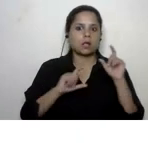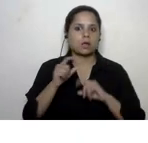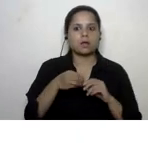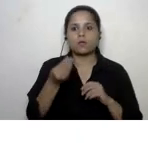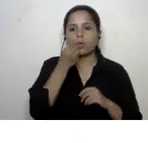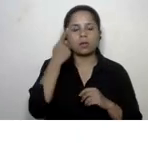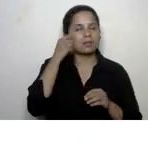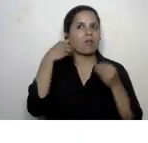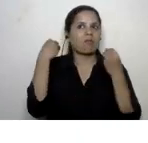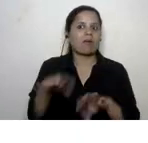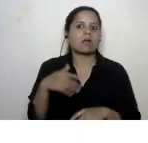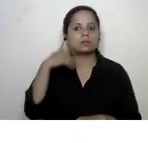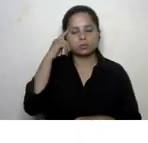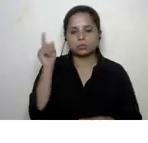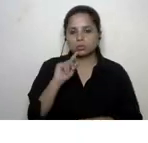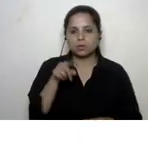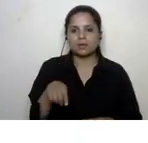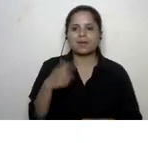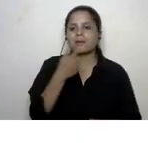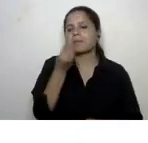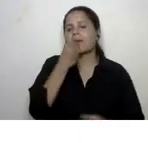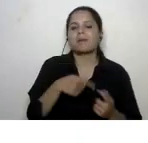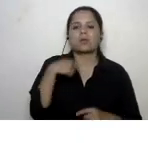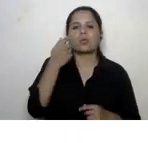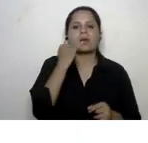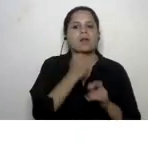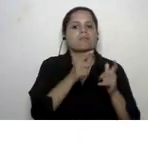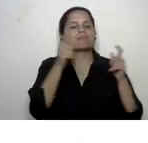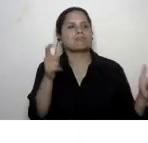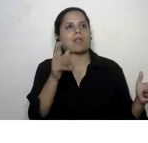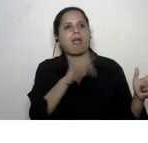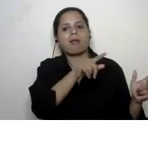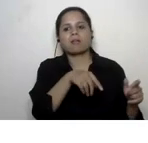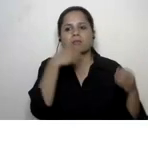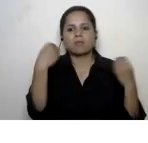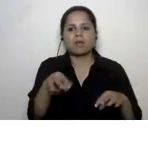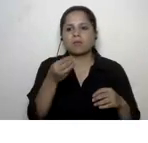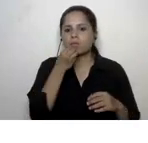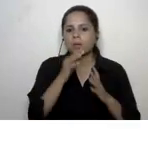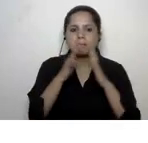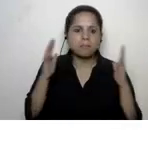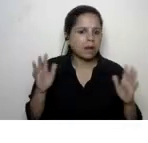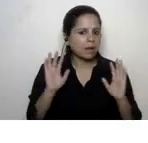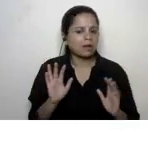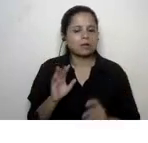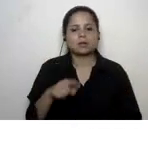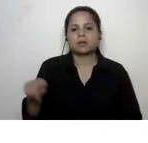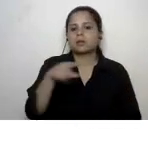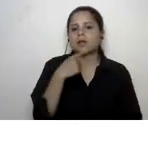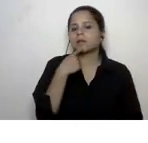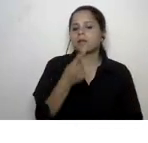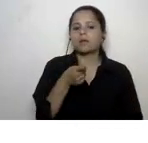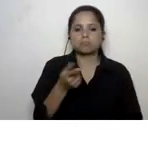wasted um luxurious uh institutions having a lot of wasted food so that also is possible